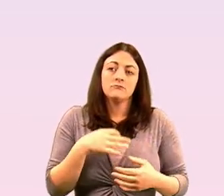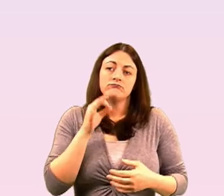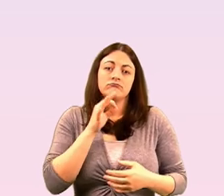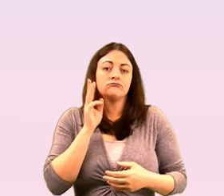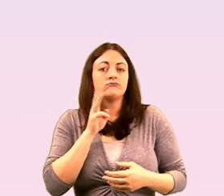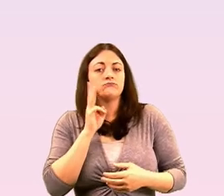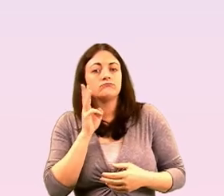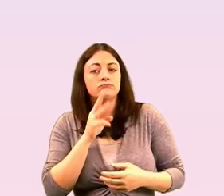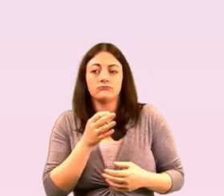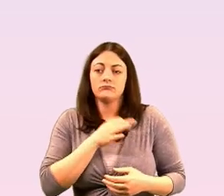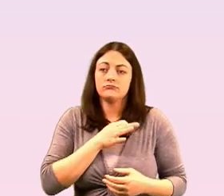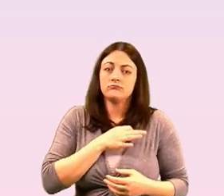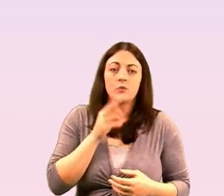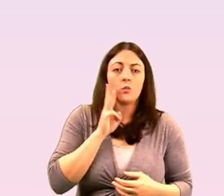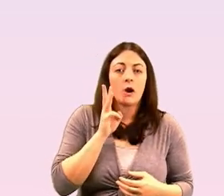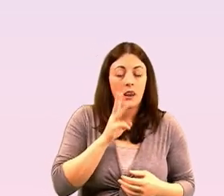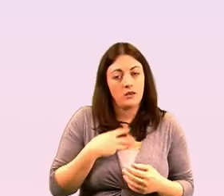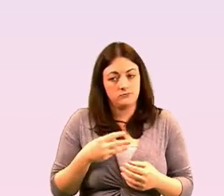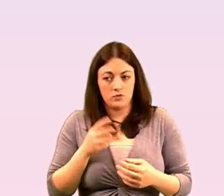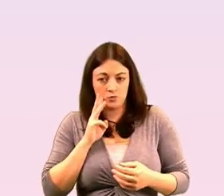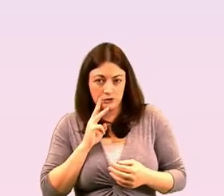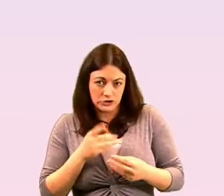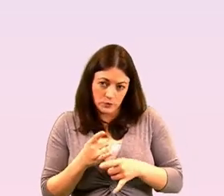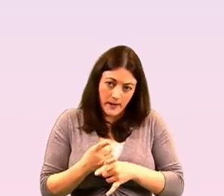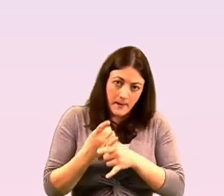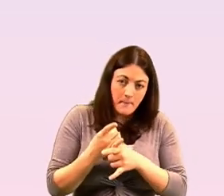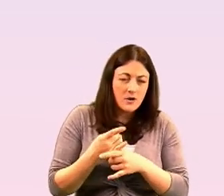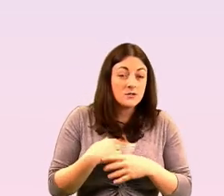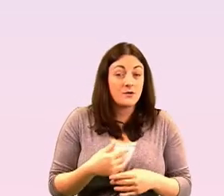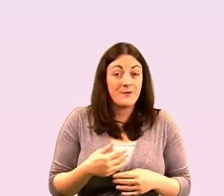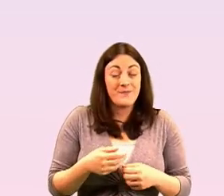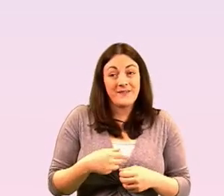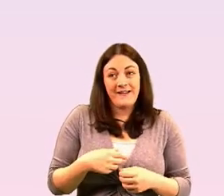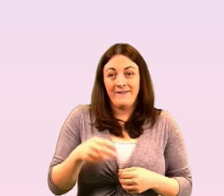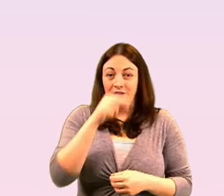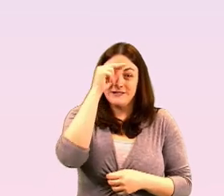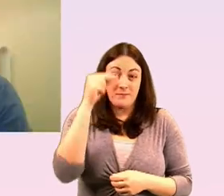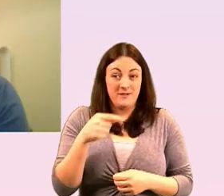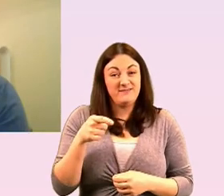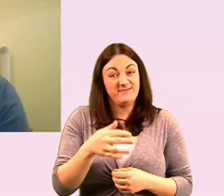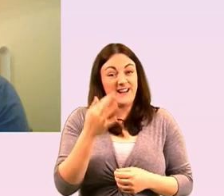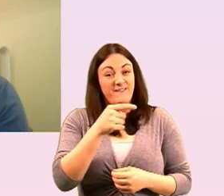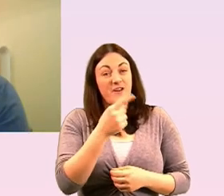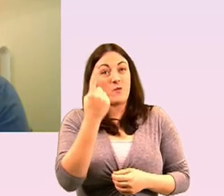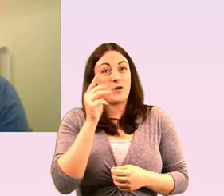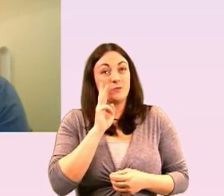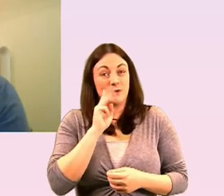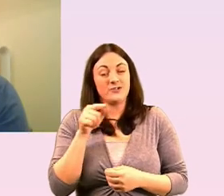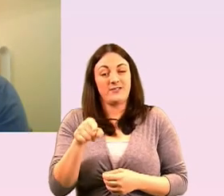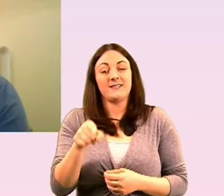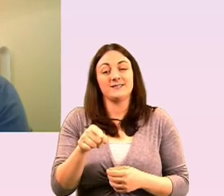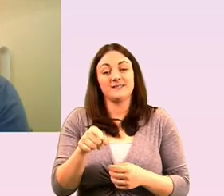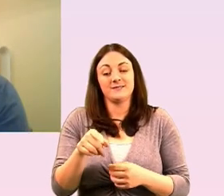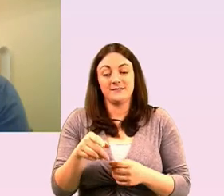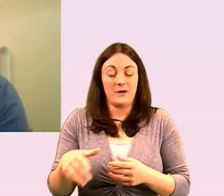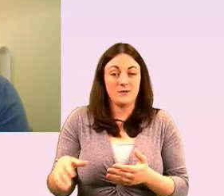so that's what i would see if they could make wave a magic wand that's what i would do okay thanks paul i know that was a